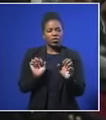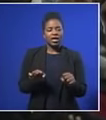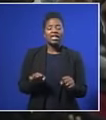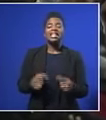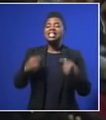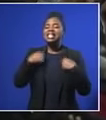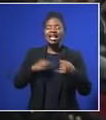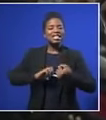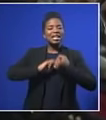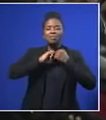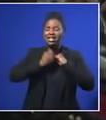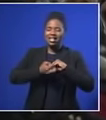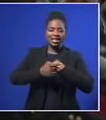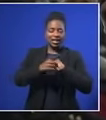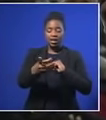lot positions of the country.